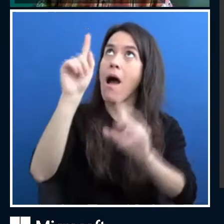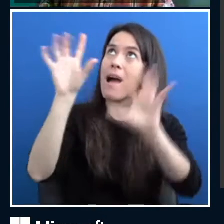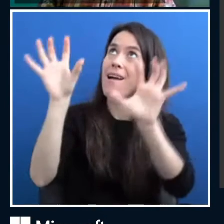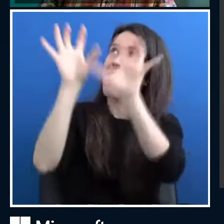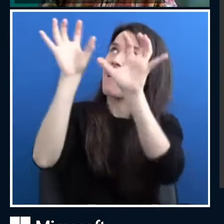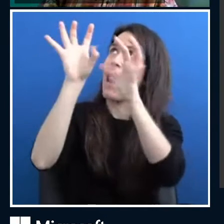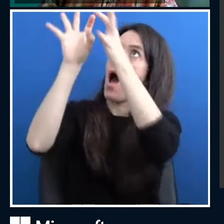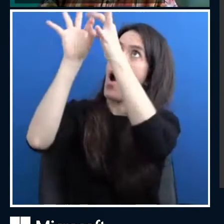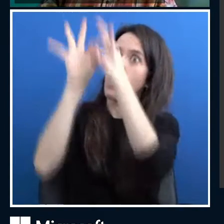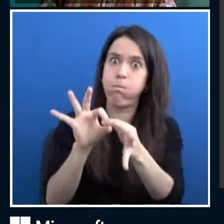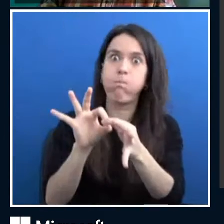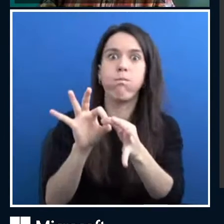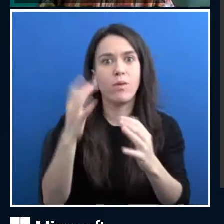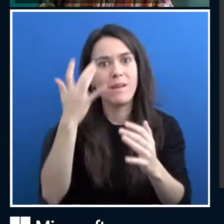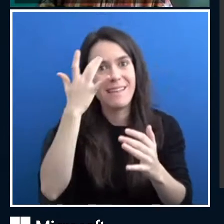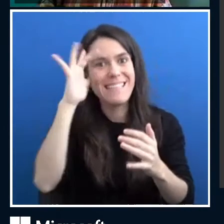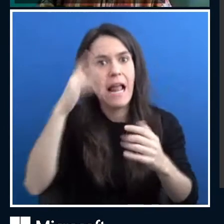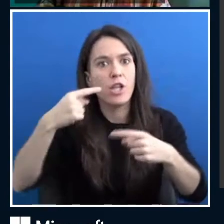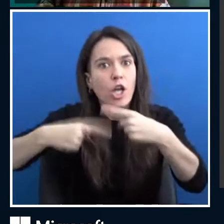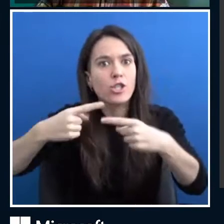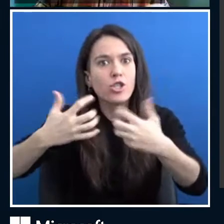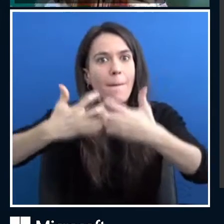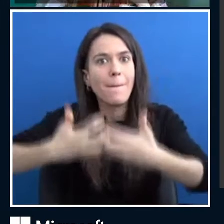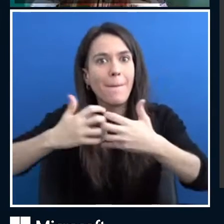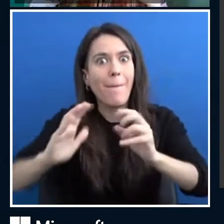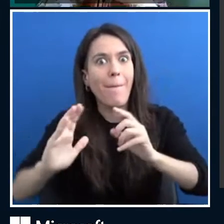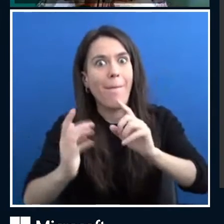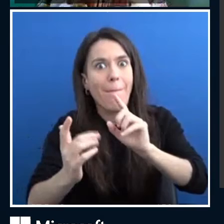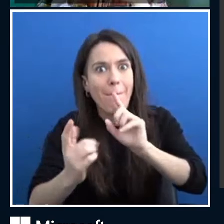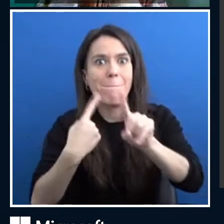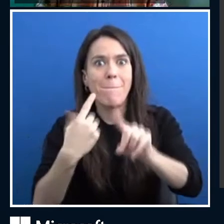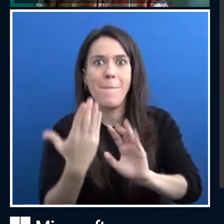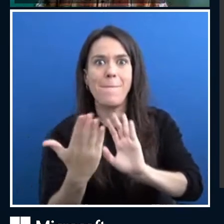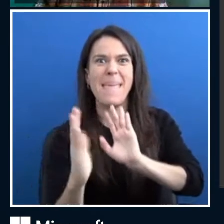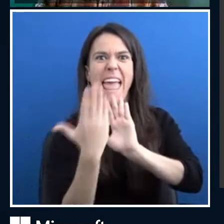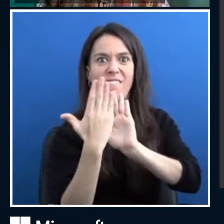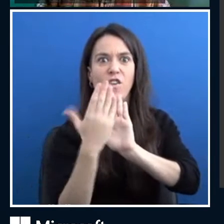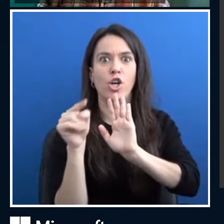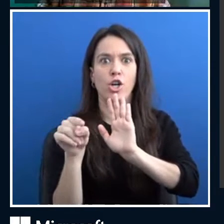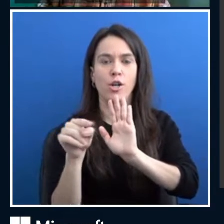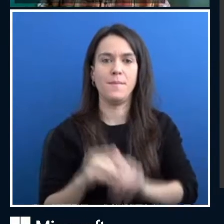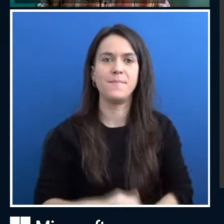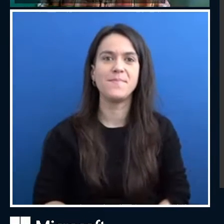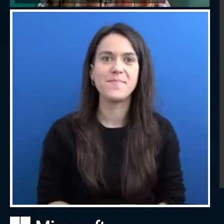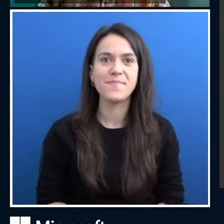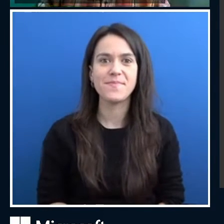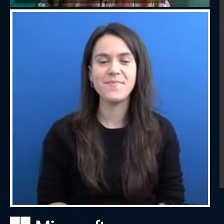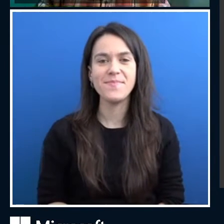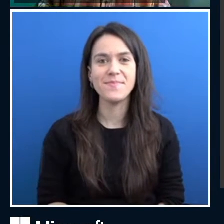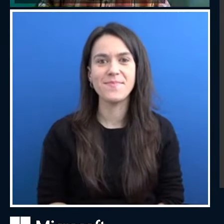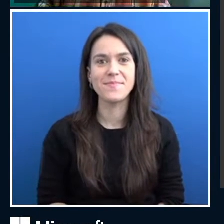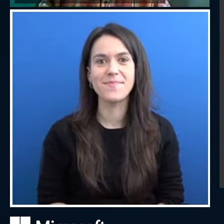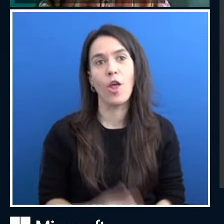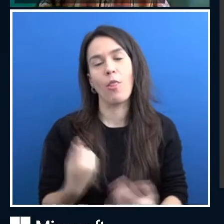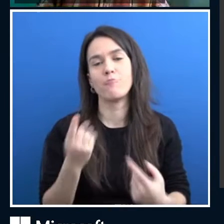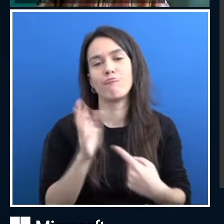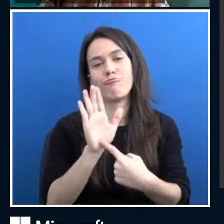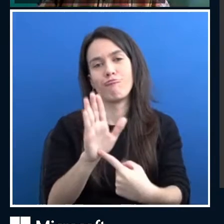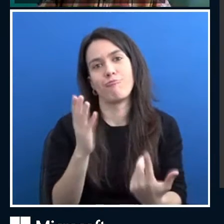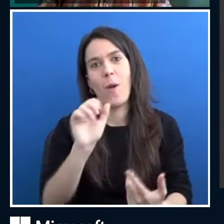intelligent behavior. So this is an example of an approach where both types of artificial intelligence were used.